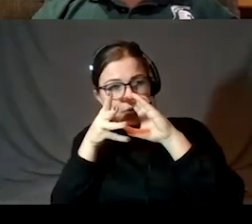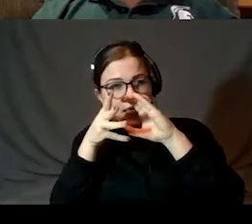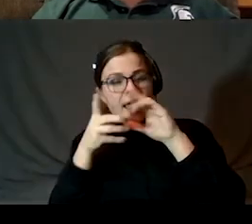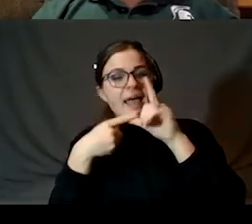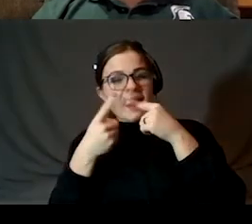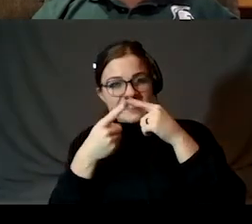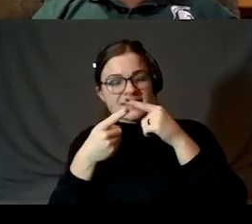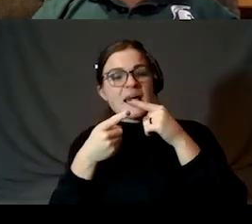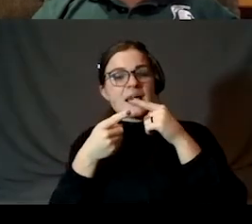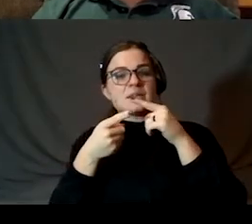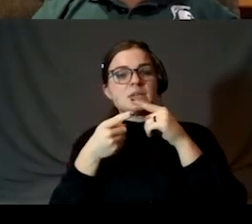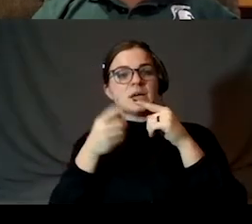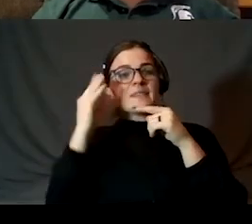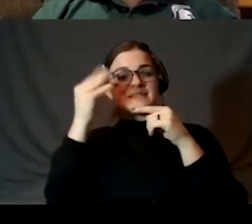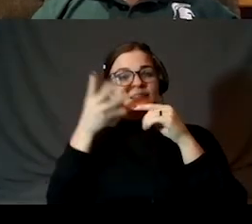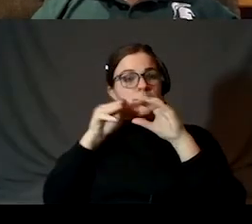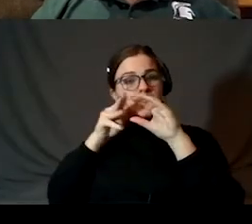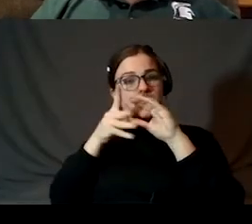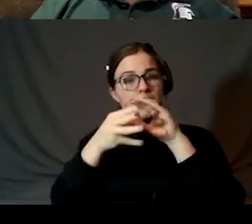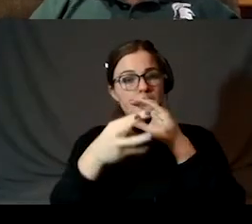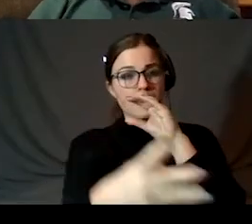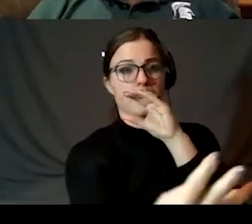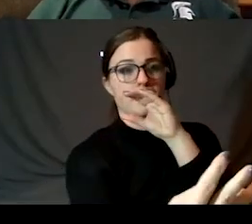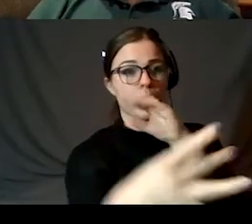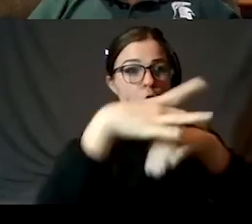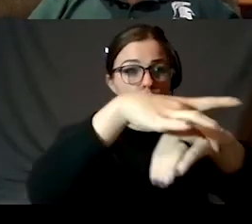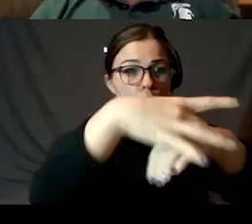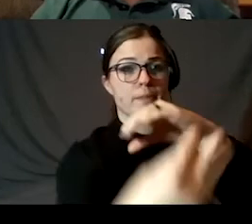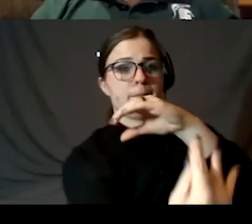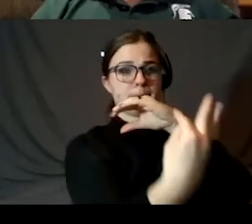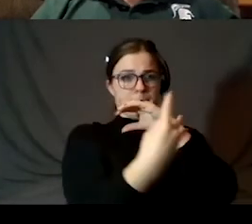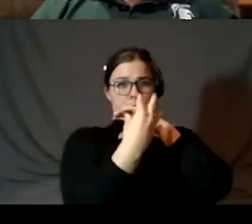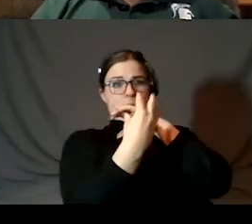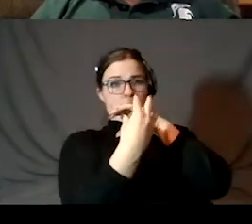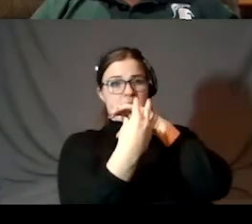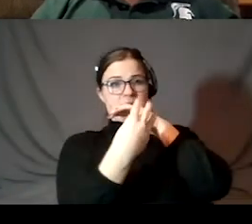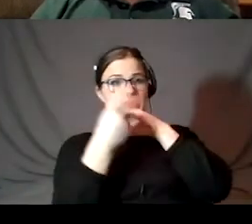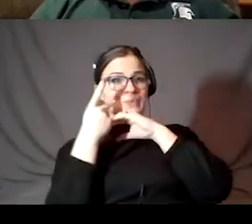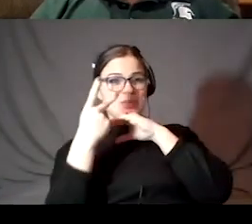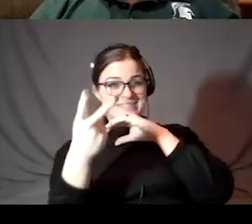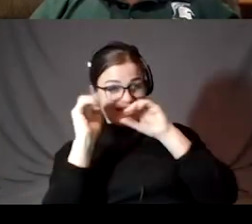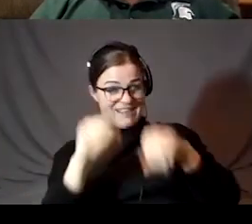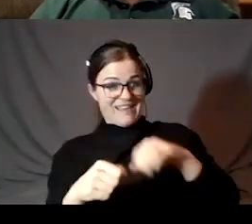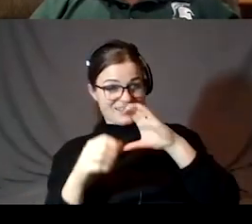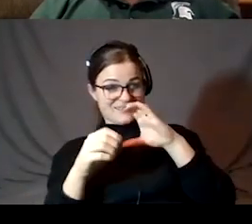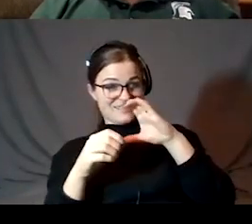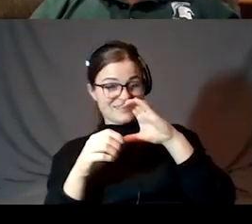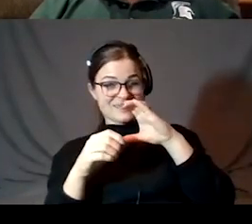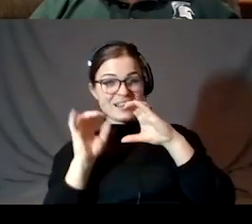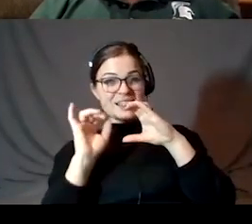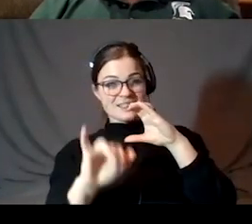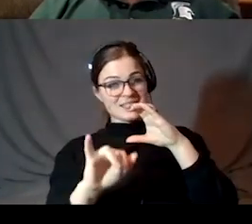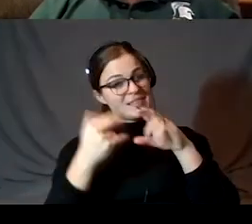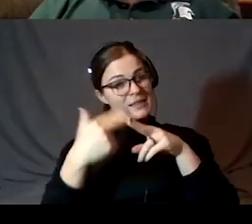is reflected off of the earth. Because the earth is a very good reflector, especially if it's cloudy. This is called, appropriately,